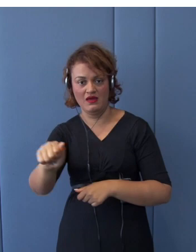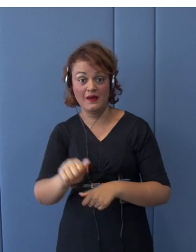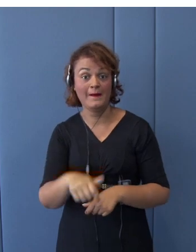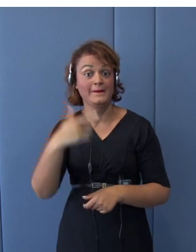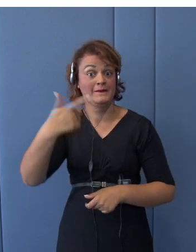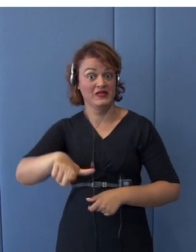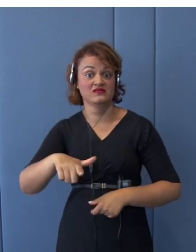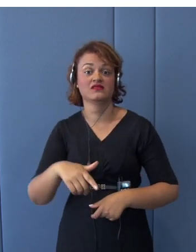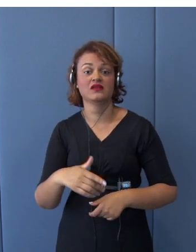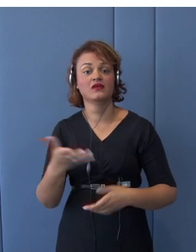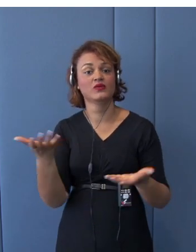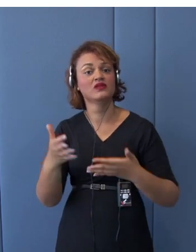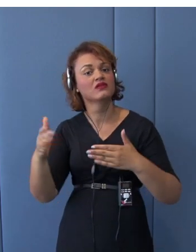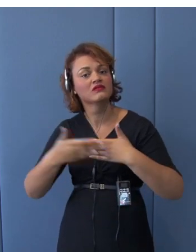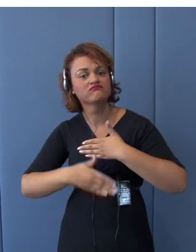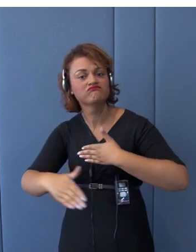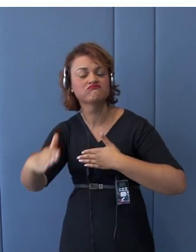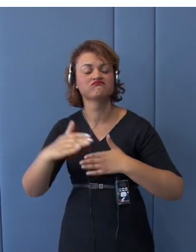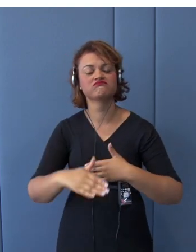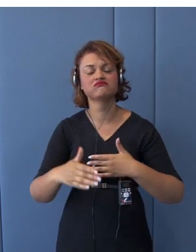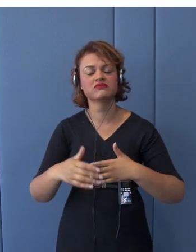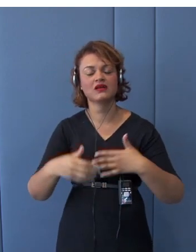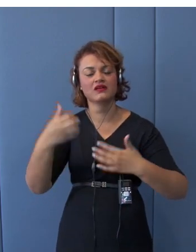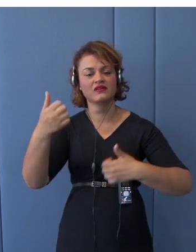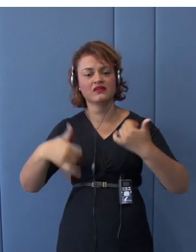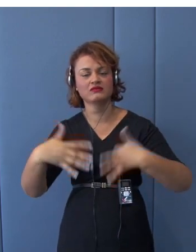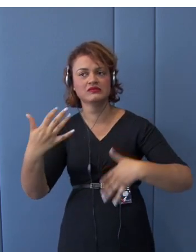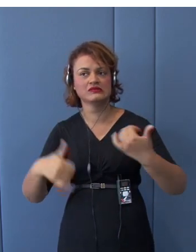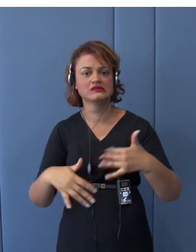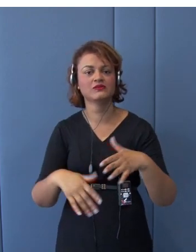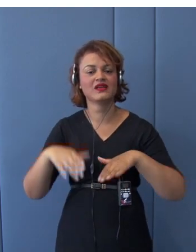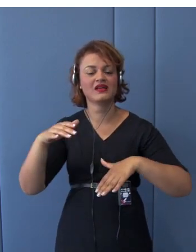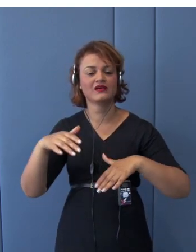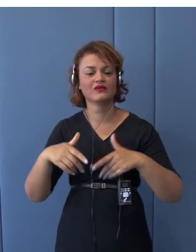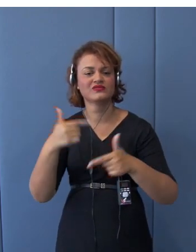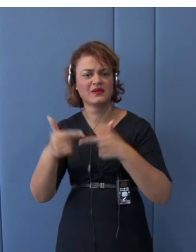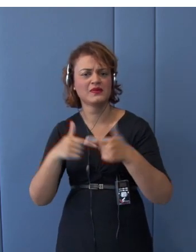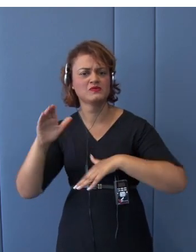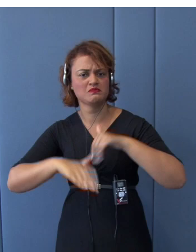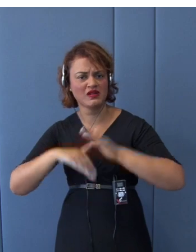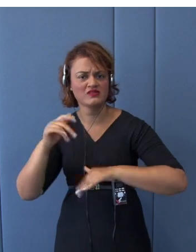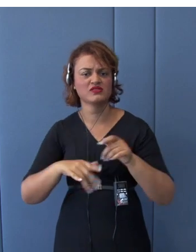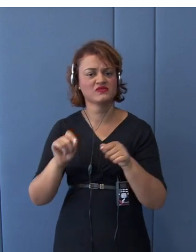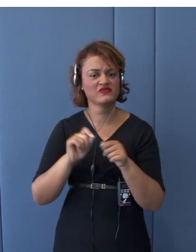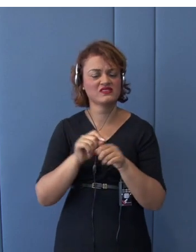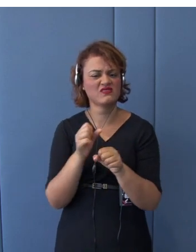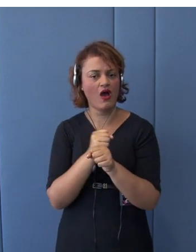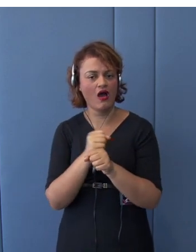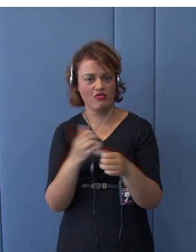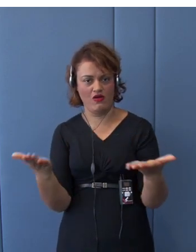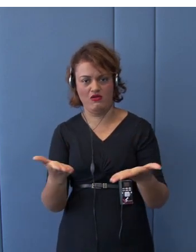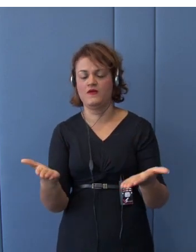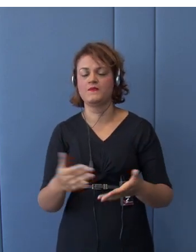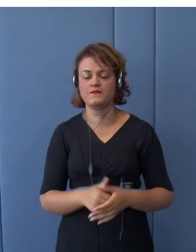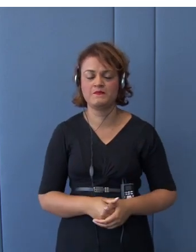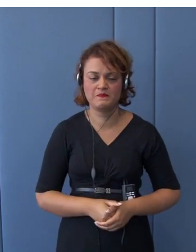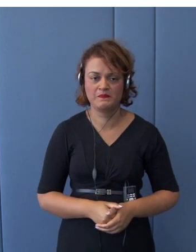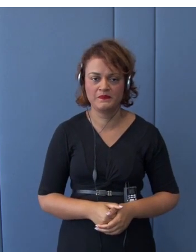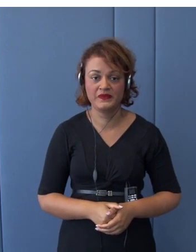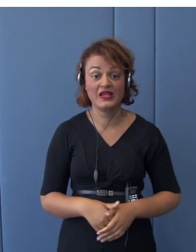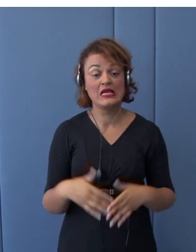in practice, we have been doing last couple of years. And finally, that will bring me to the conclusions.